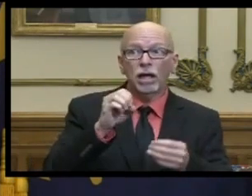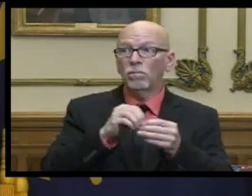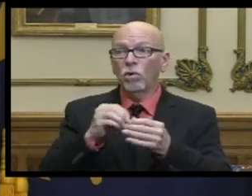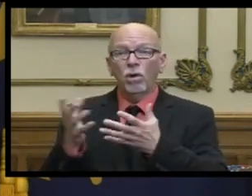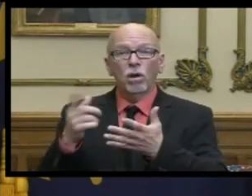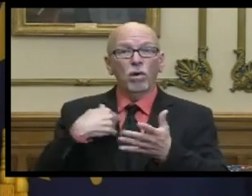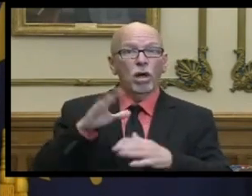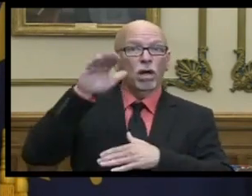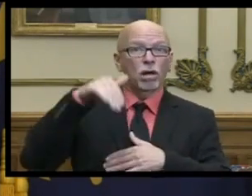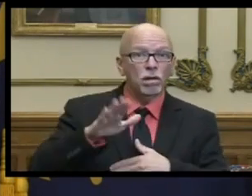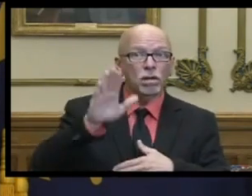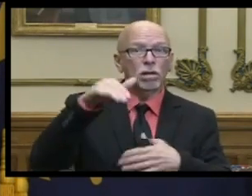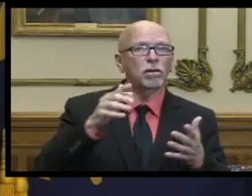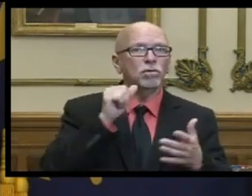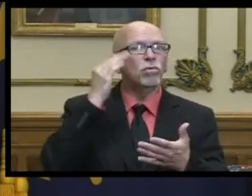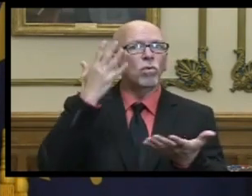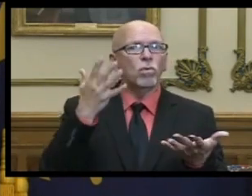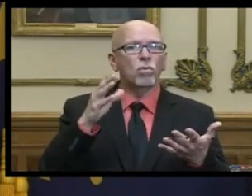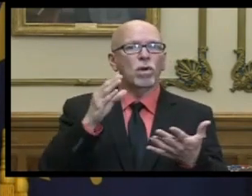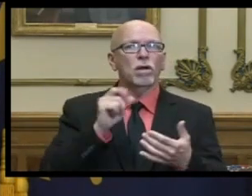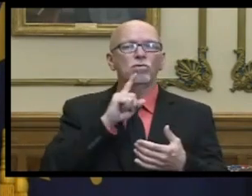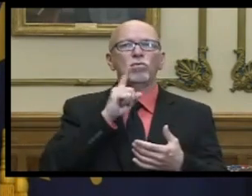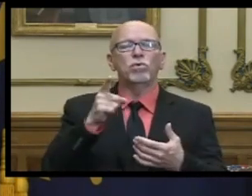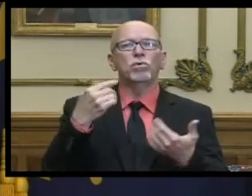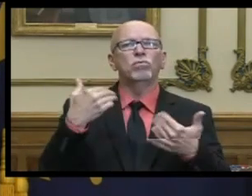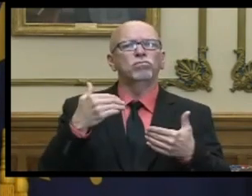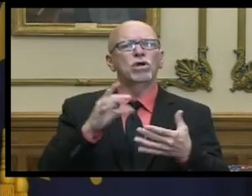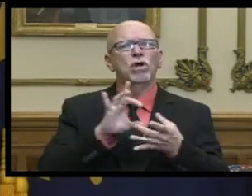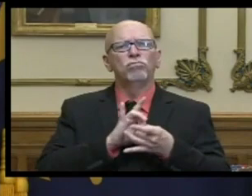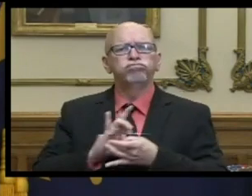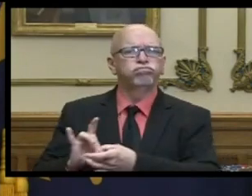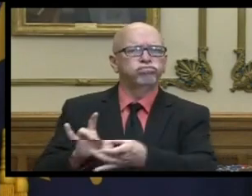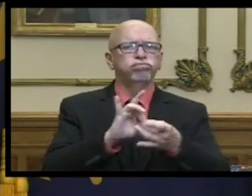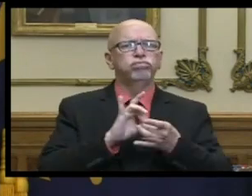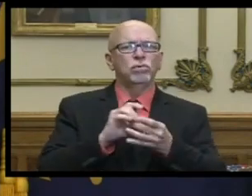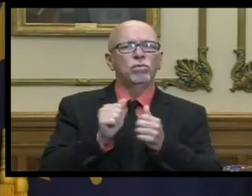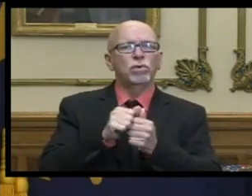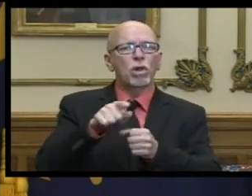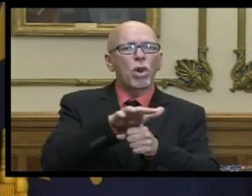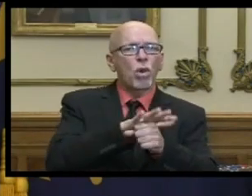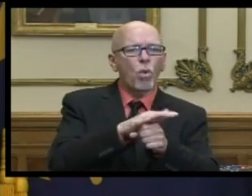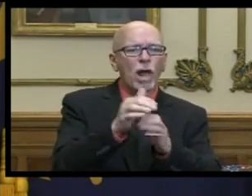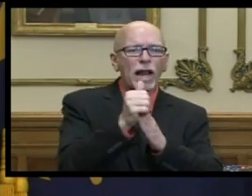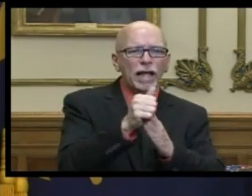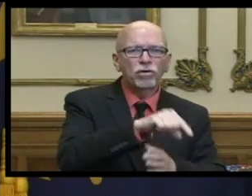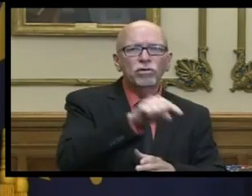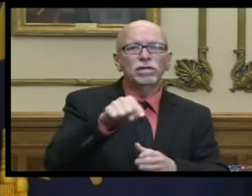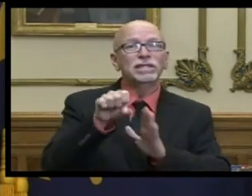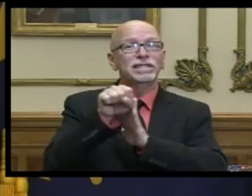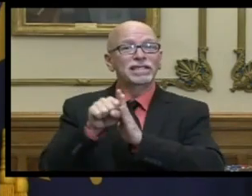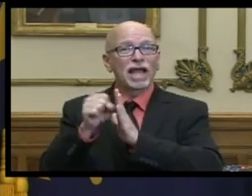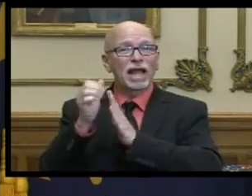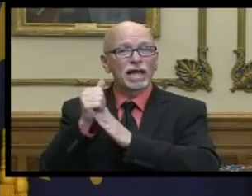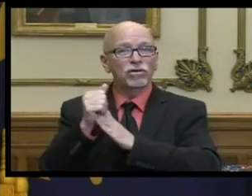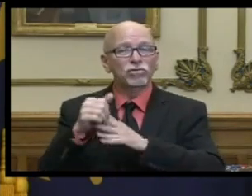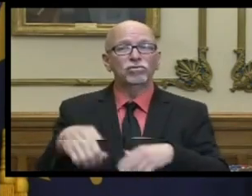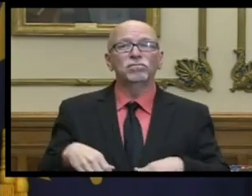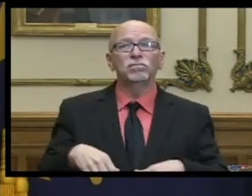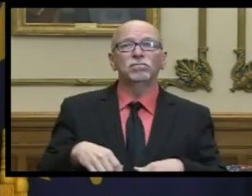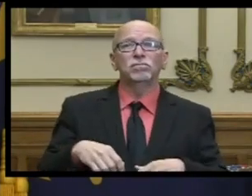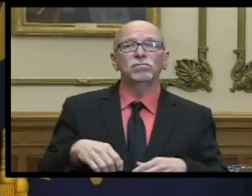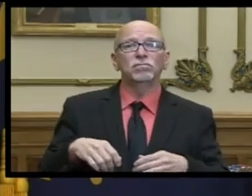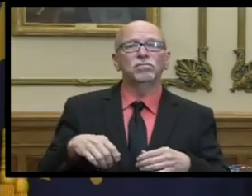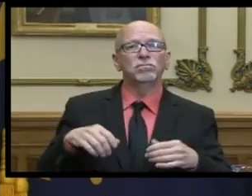and um it was truly a collaborative effort from from the local leadership to the state leadership uh